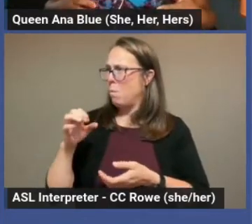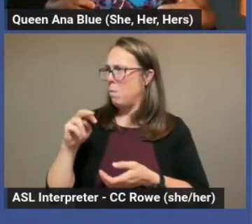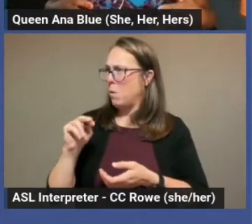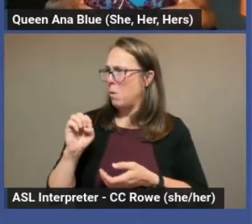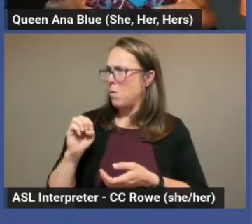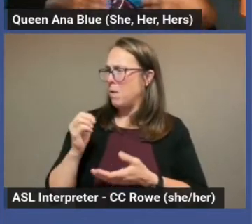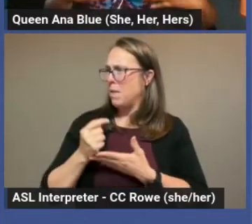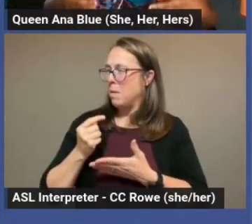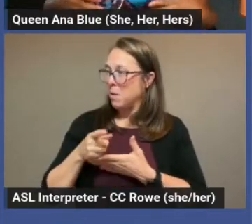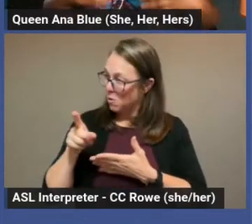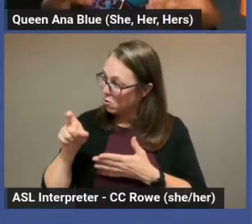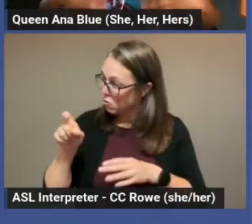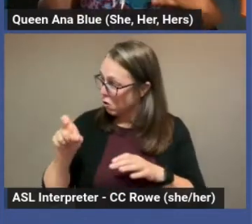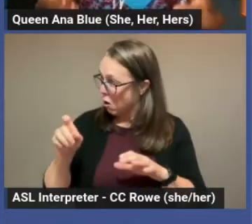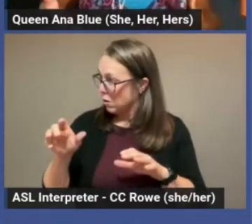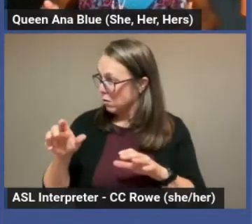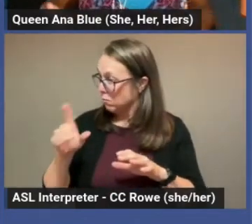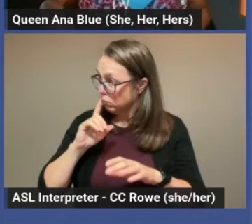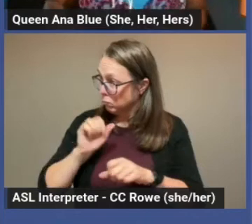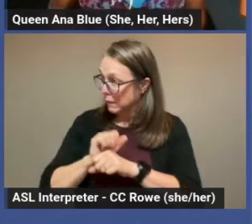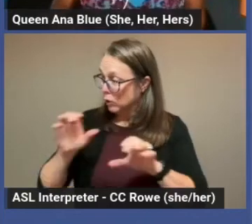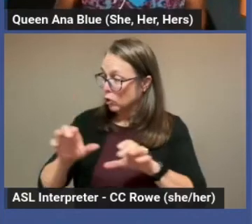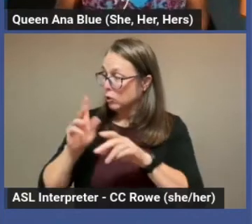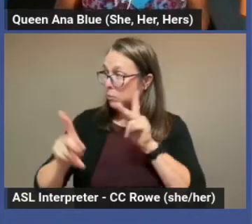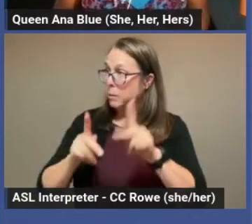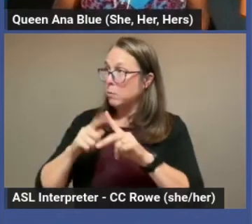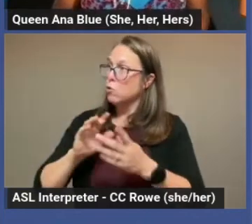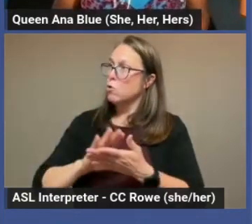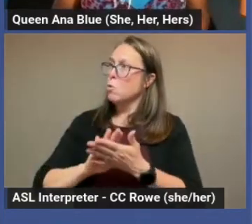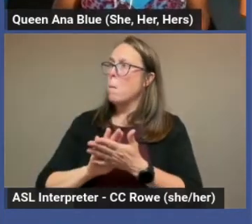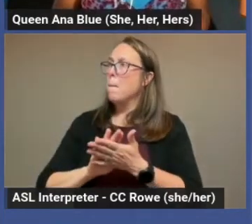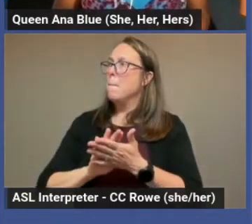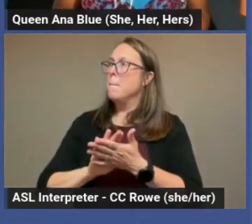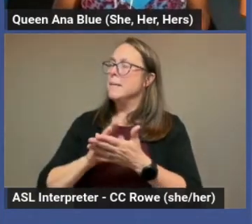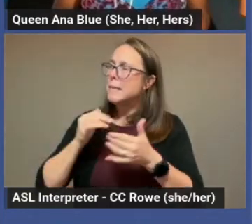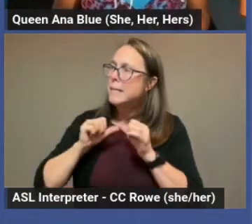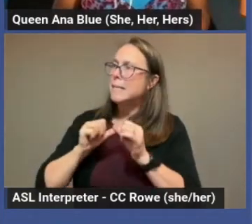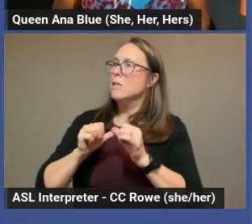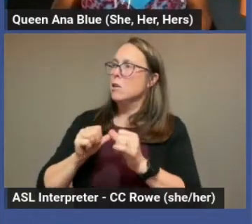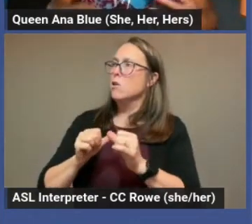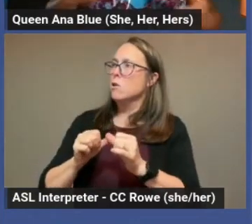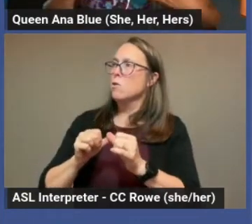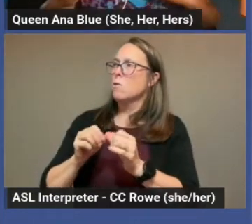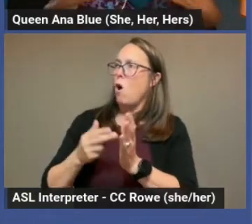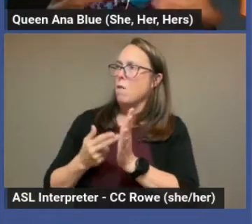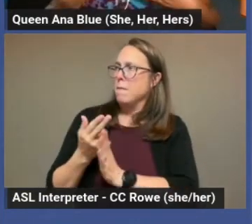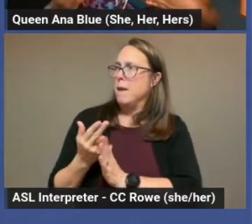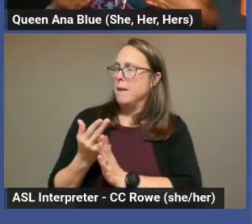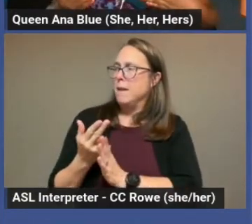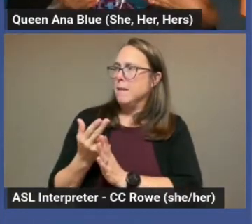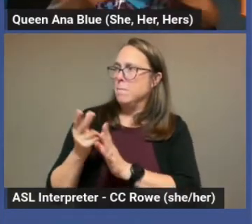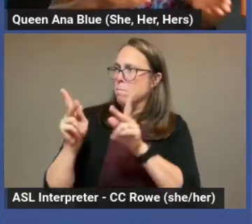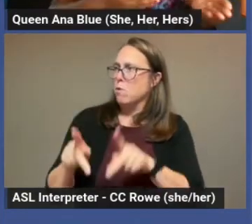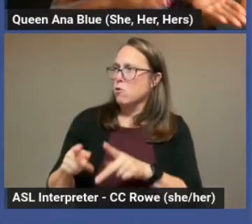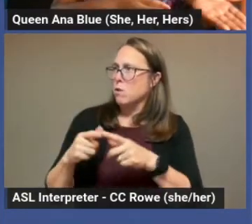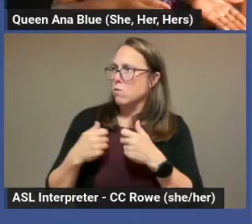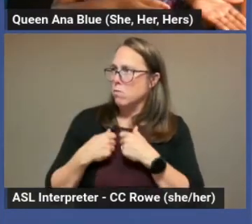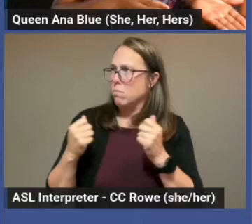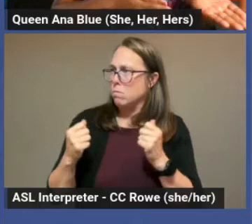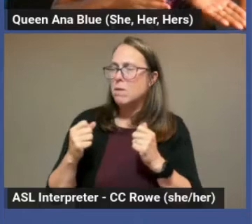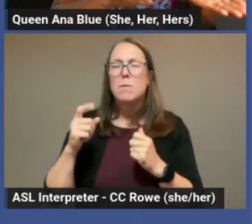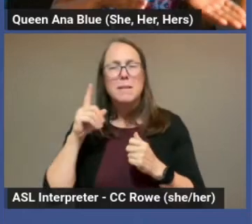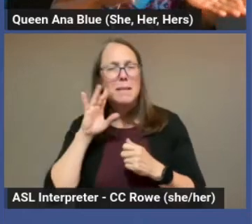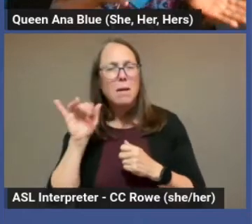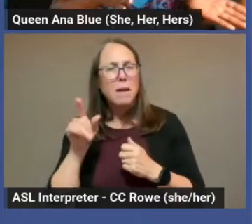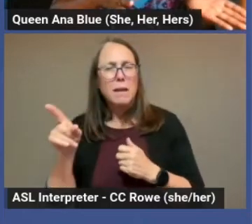people to keep being their true self? And so it kind of looked like, hey, you don't want to talk about trans